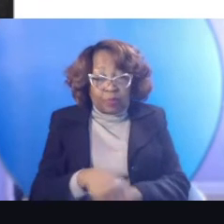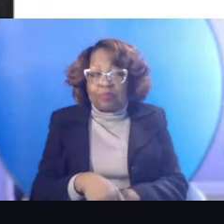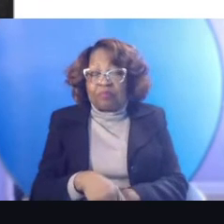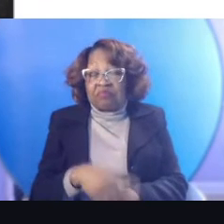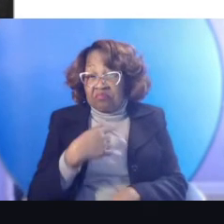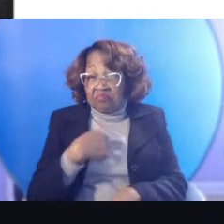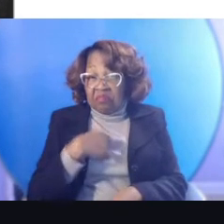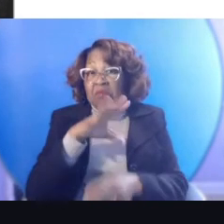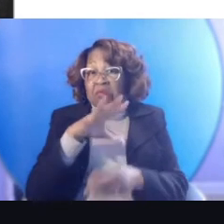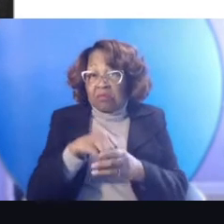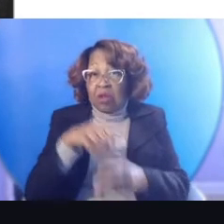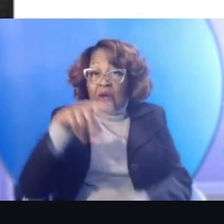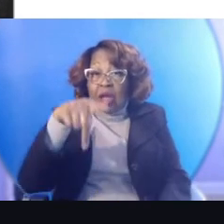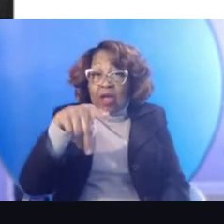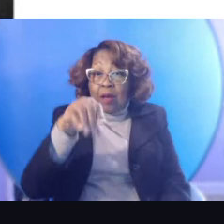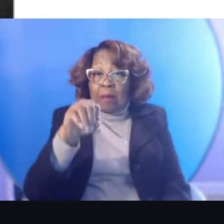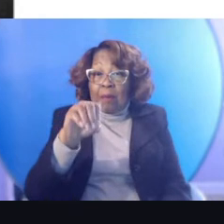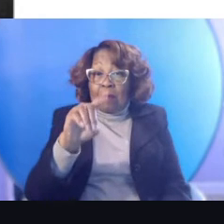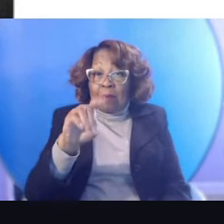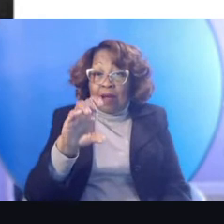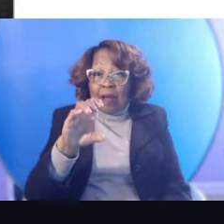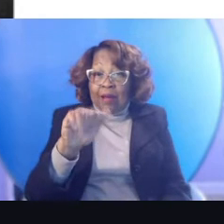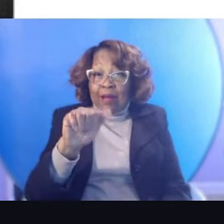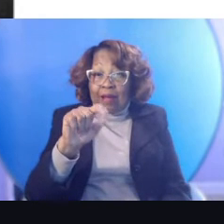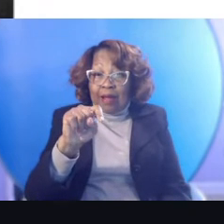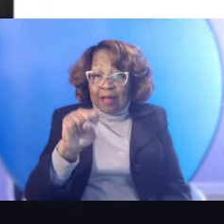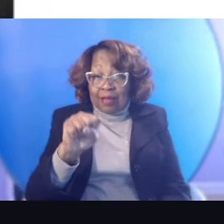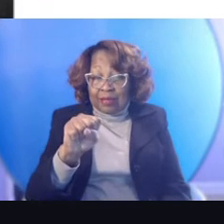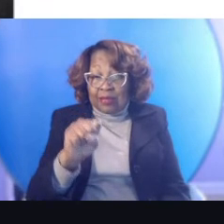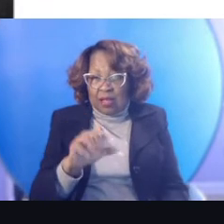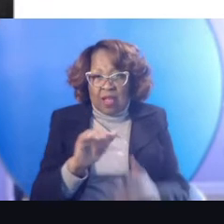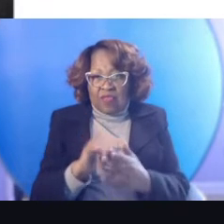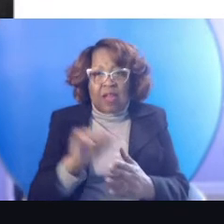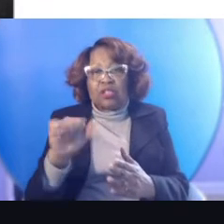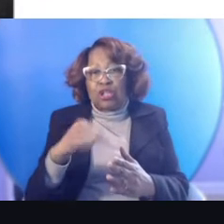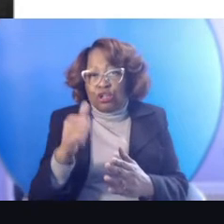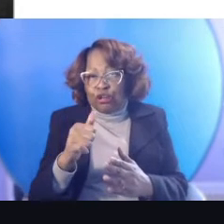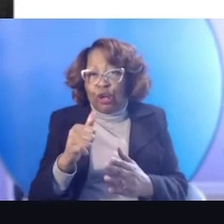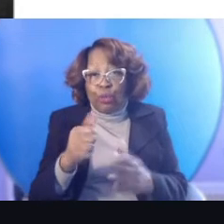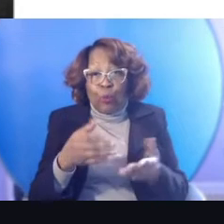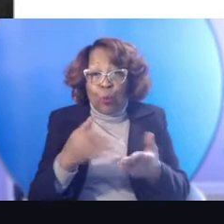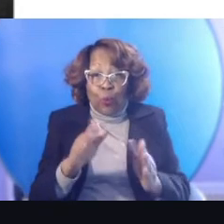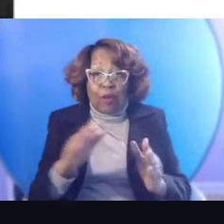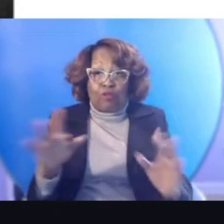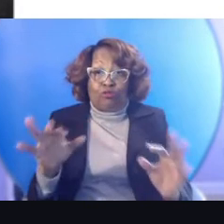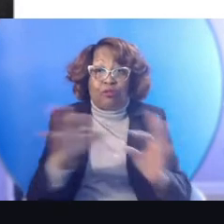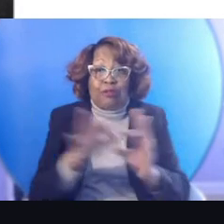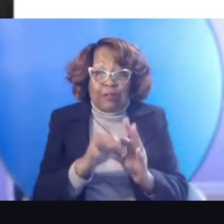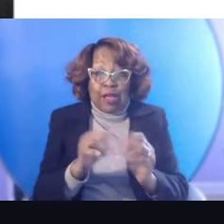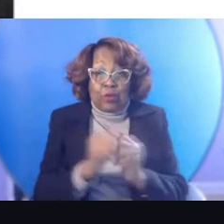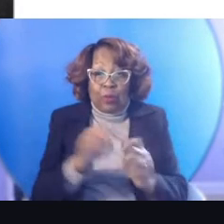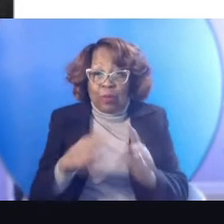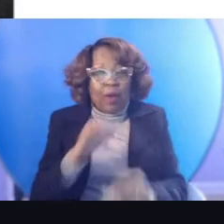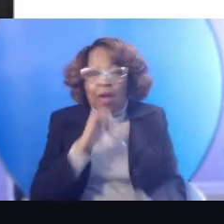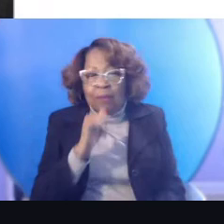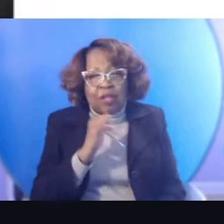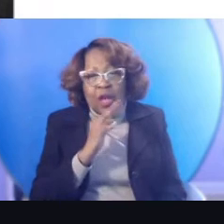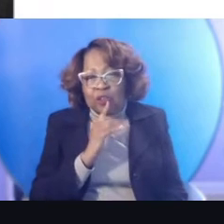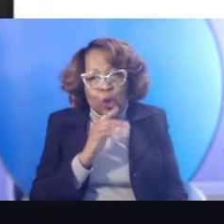Uh, that's another unconventional and unorthodox way to connect with people. And we're not talking, are, you know, uh,